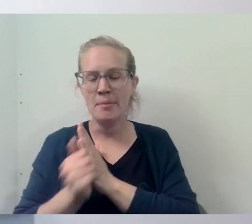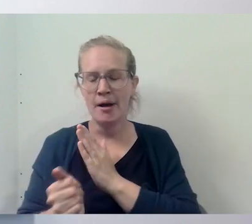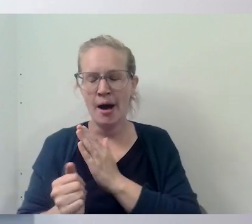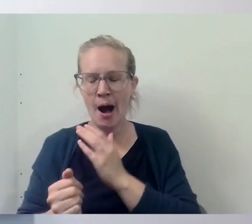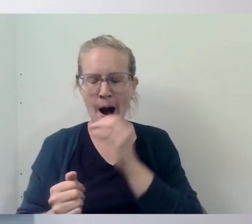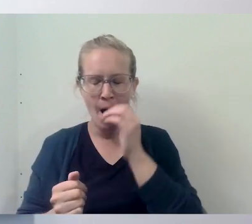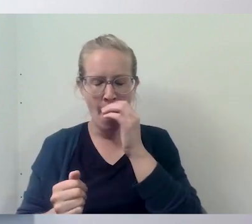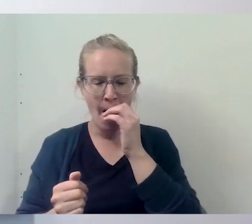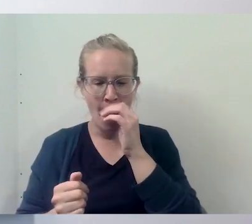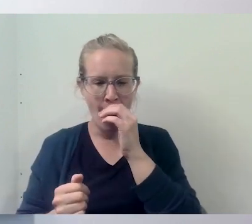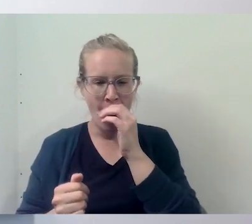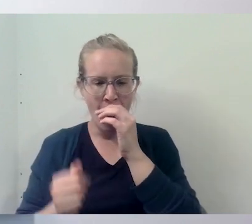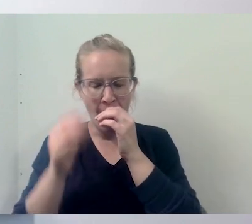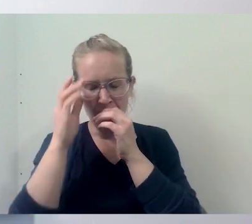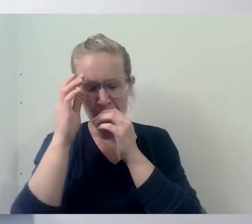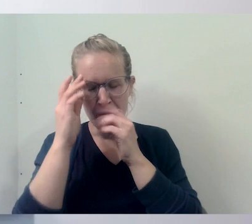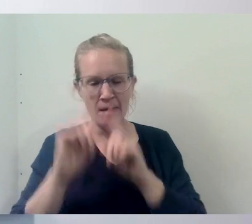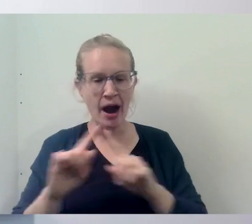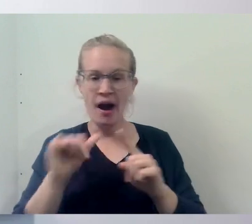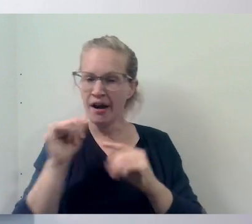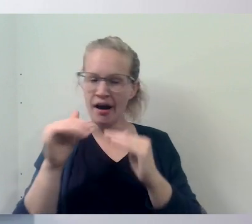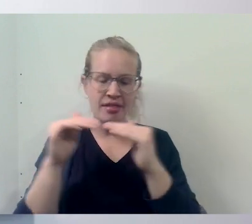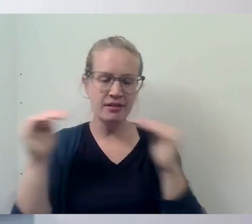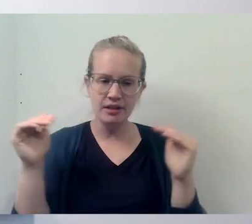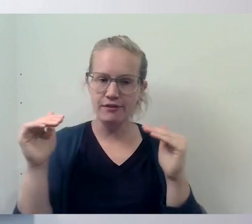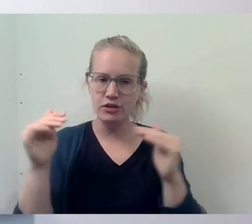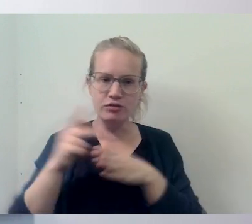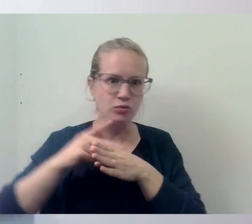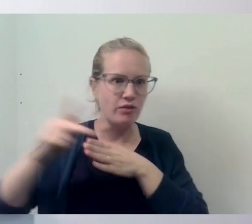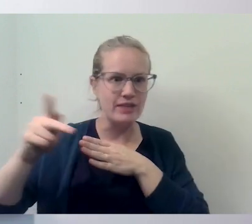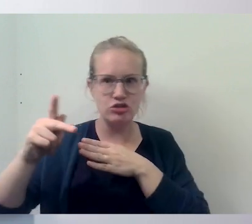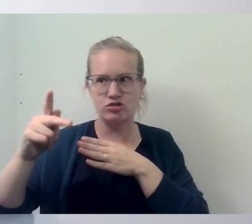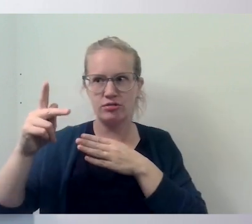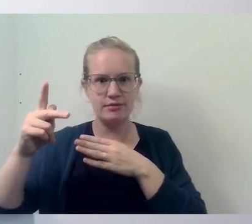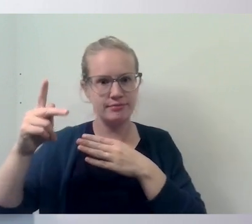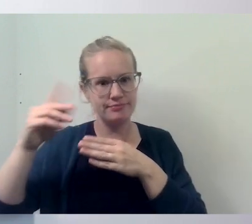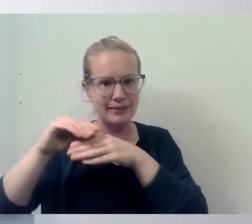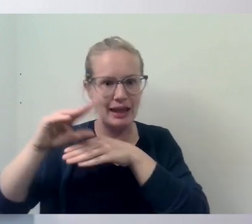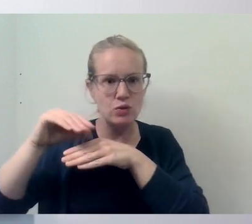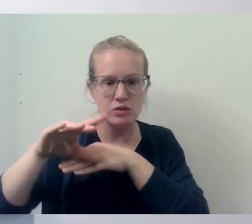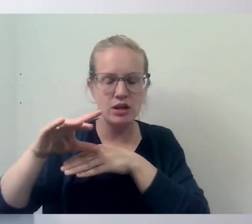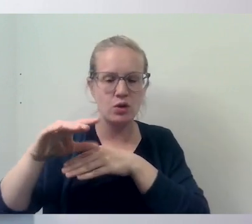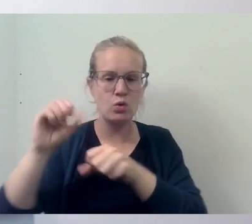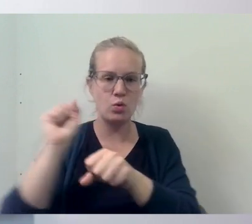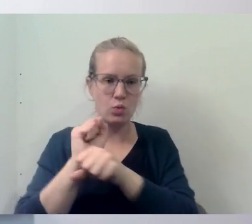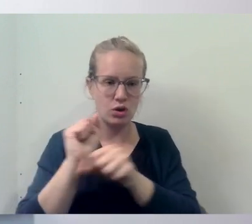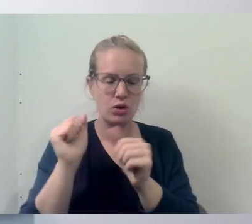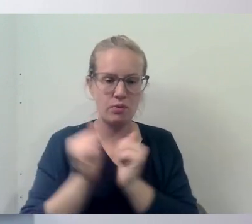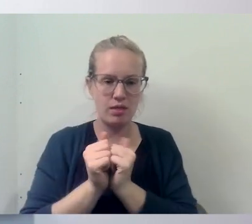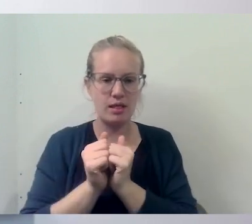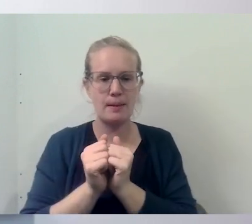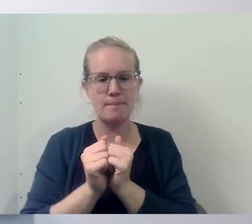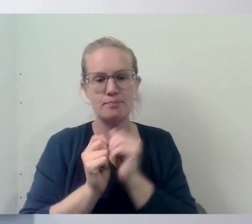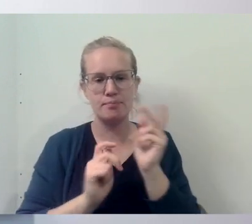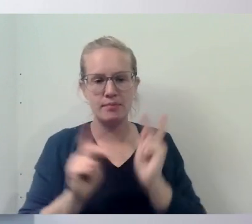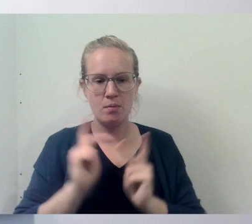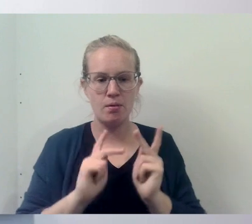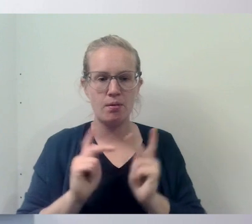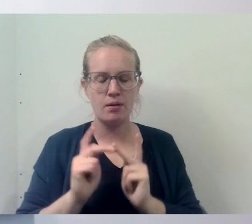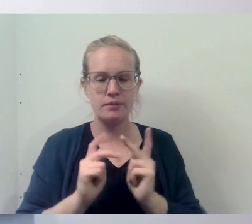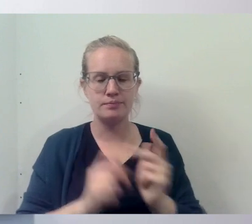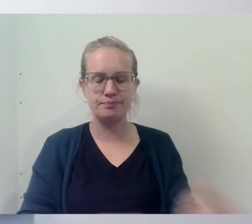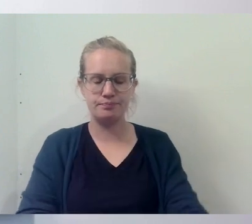but it's not to the level of professional, you know, or working with people, you know, um,